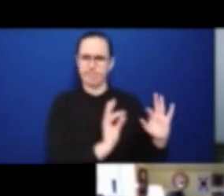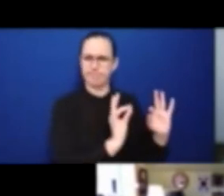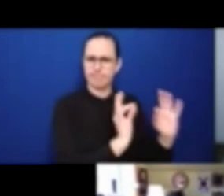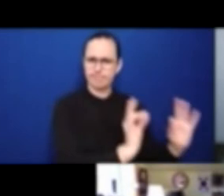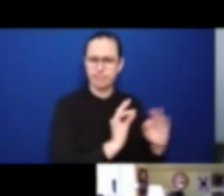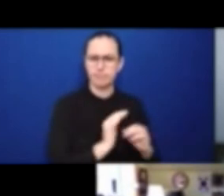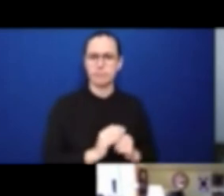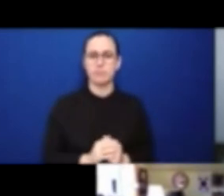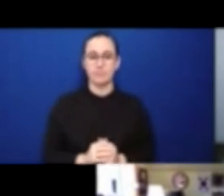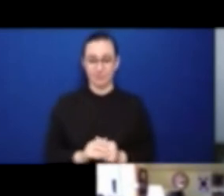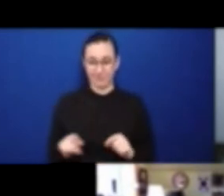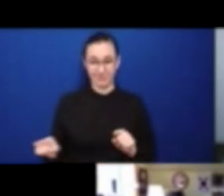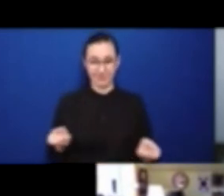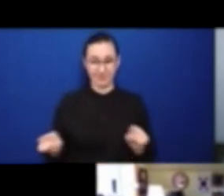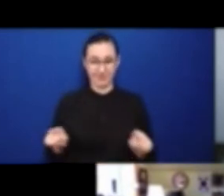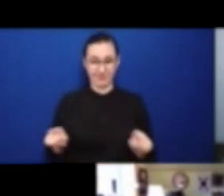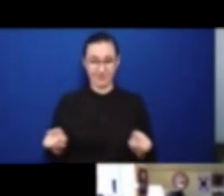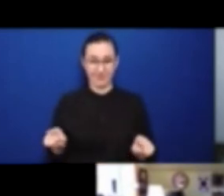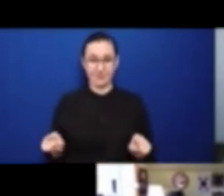during the drafting of the treaty.